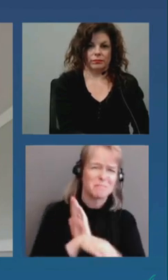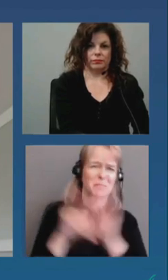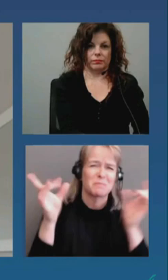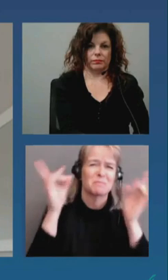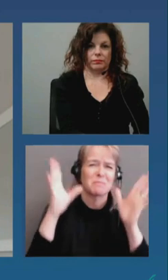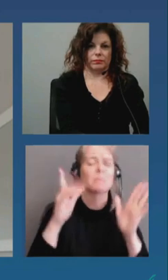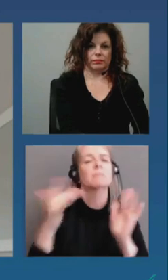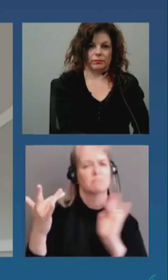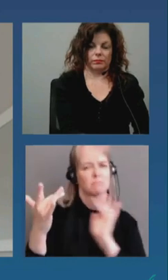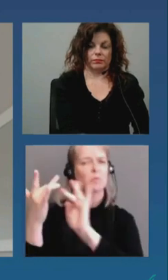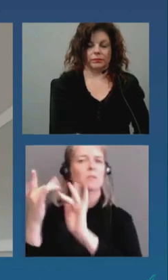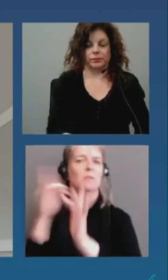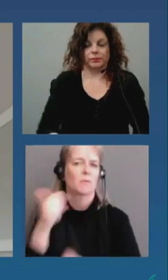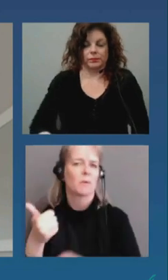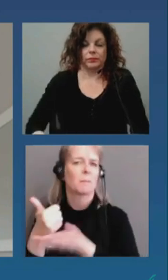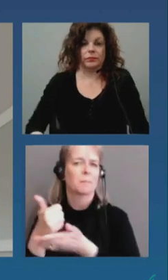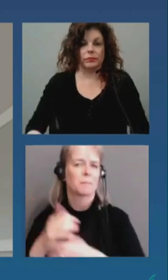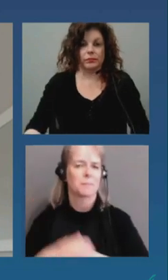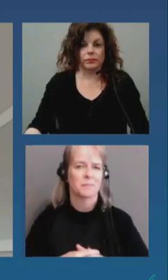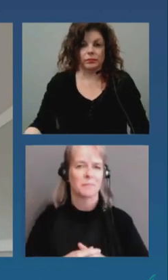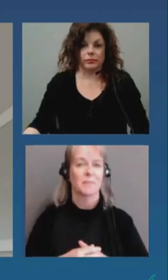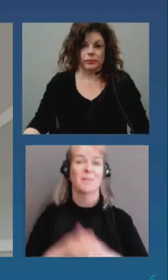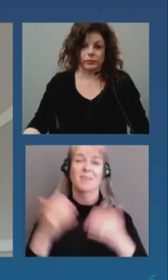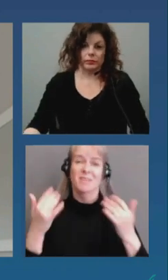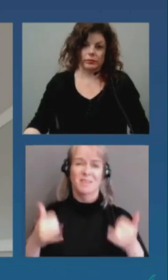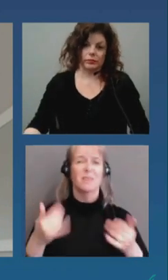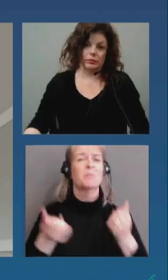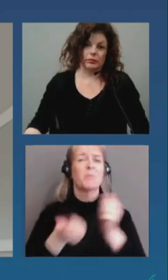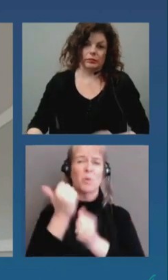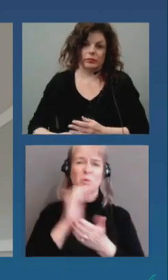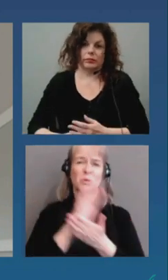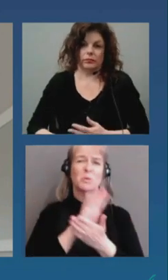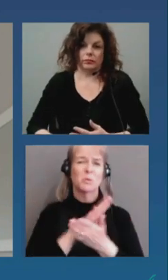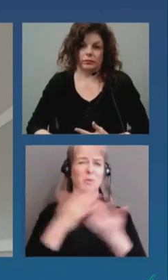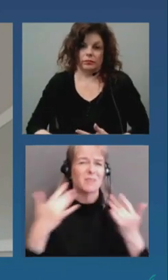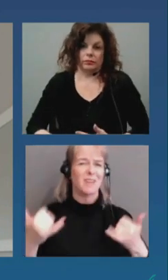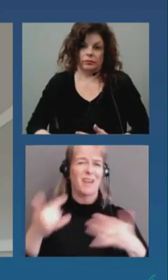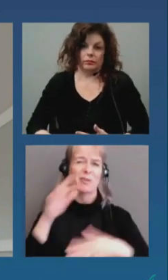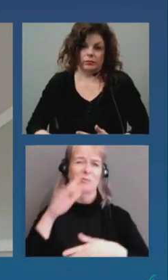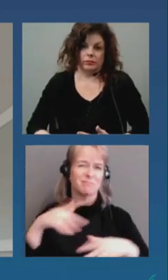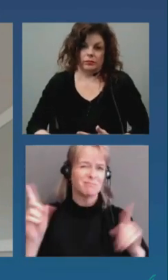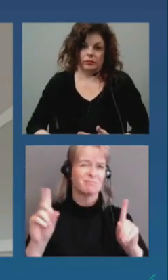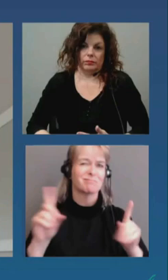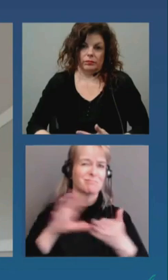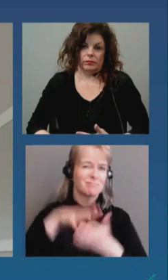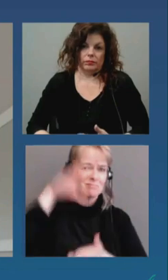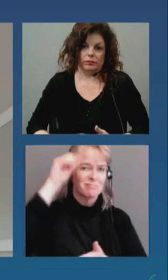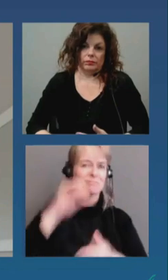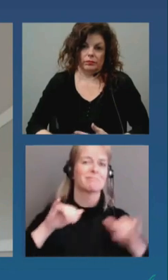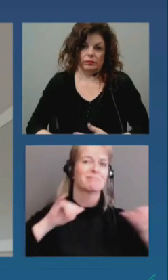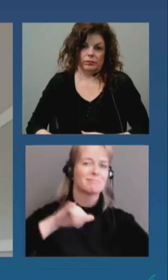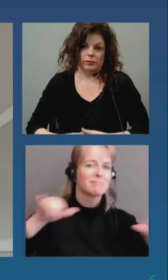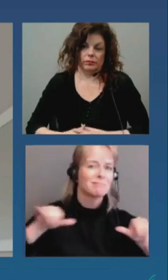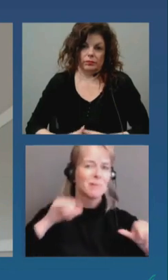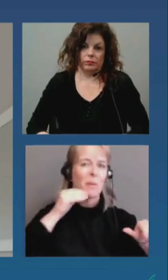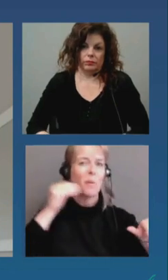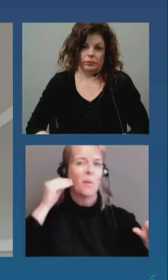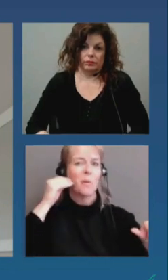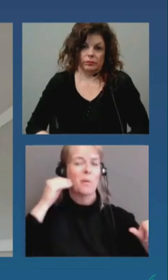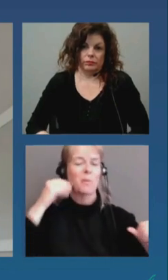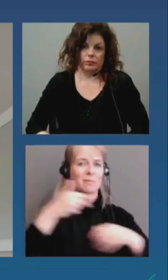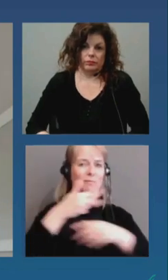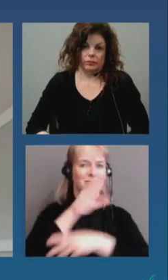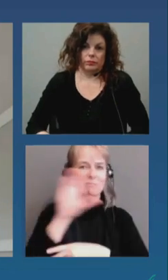to virtual learning for most this week, many families are under the stress of trying to figure out how to work and oversee online